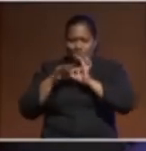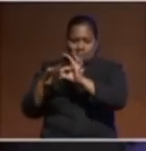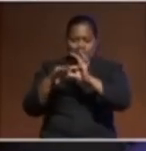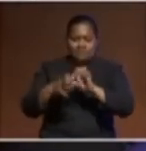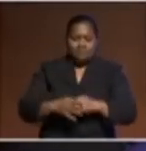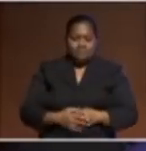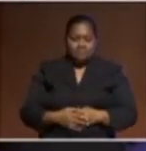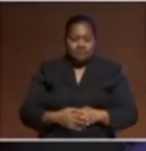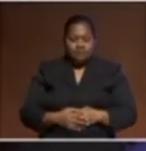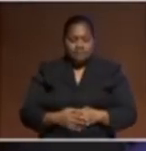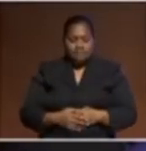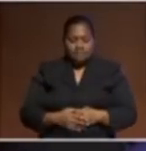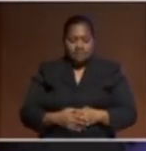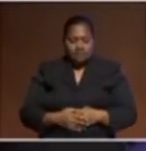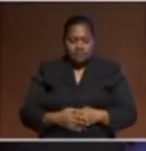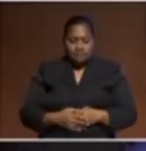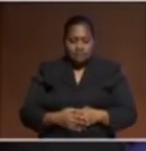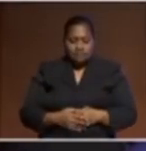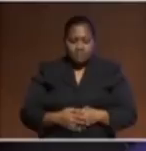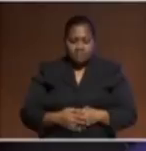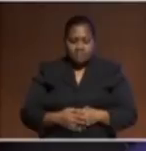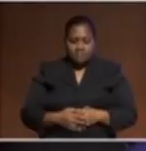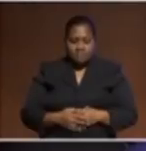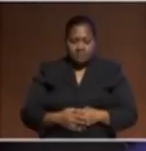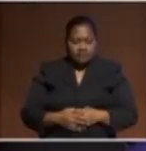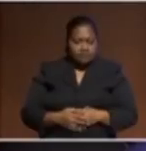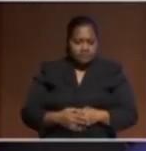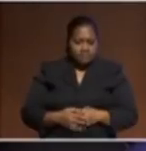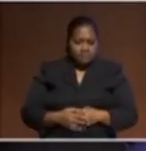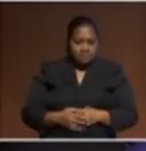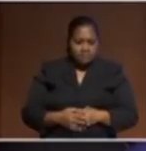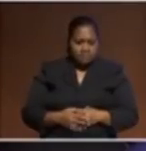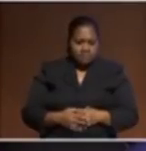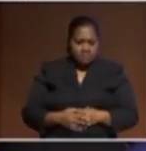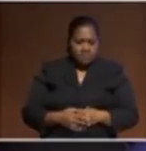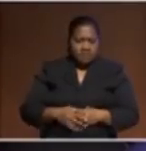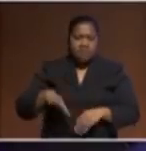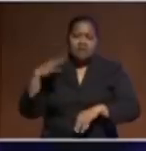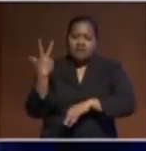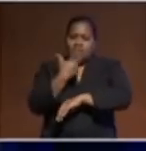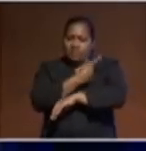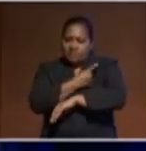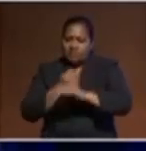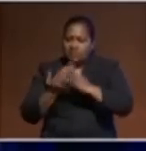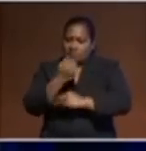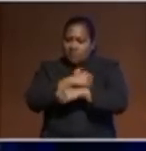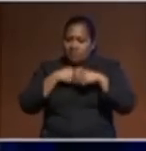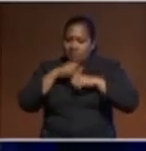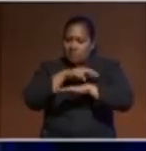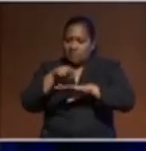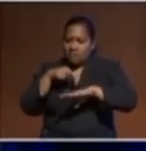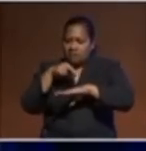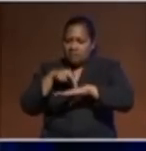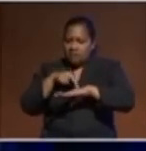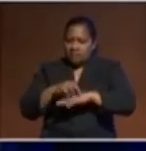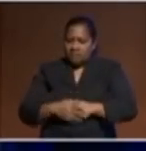or as it was called by then, the Spanish flu, through our region, in part, hubbed out of New Zealand.